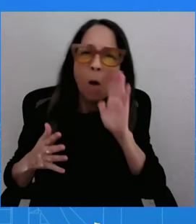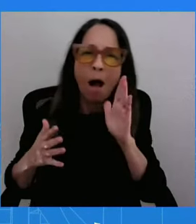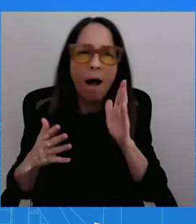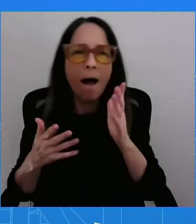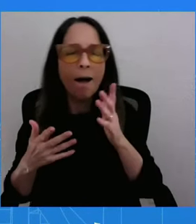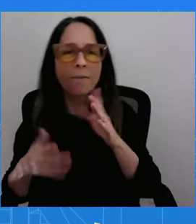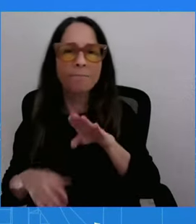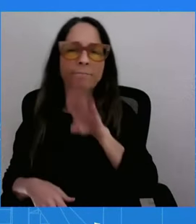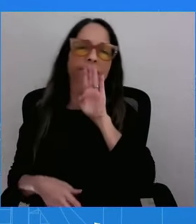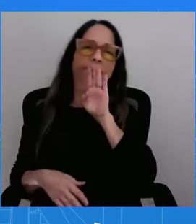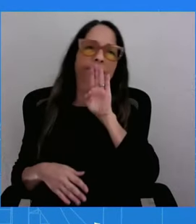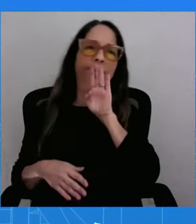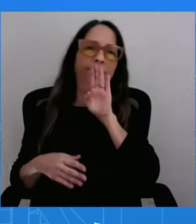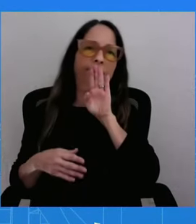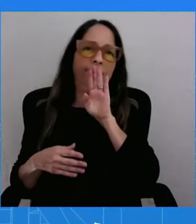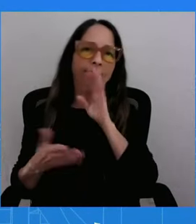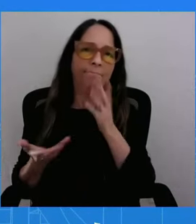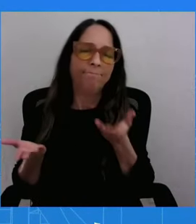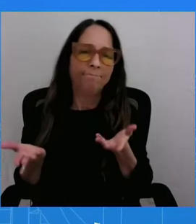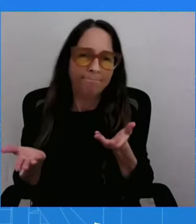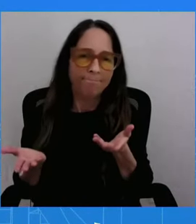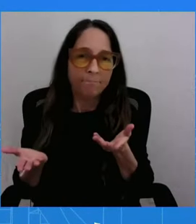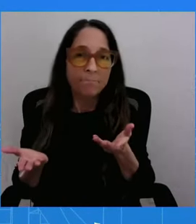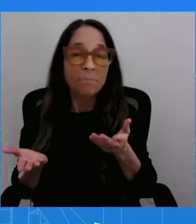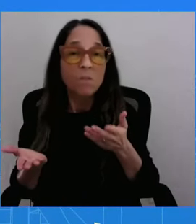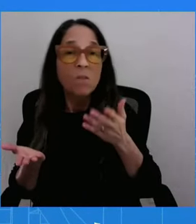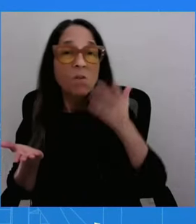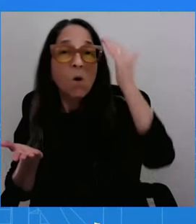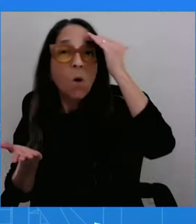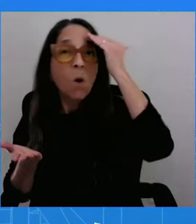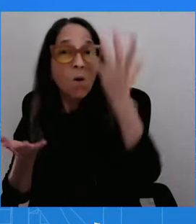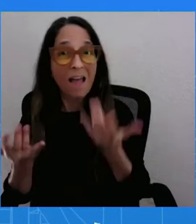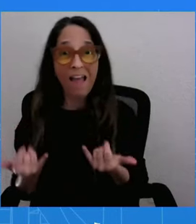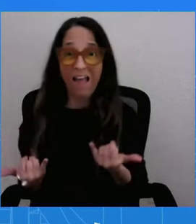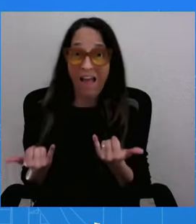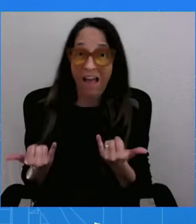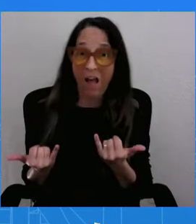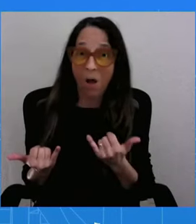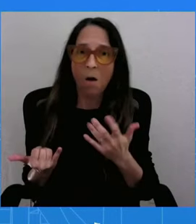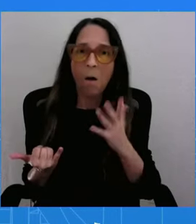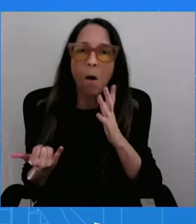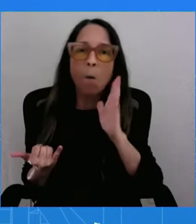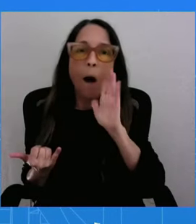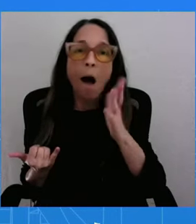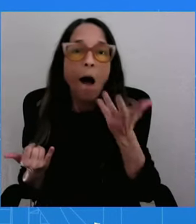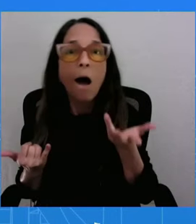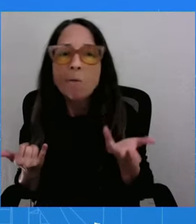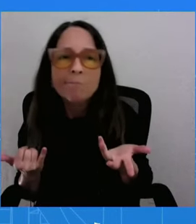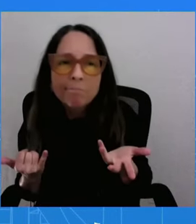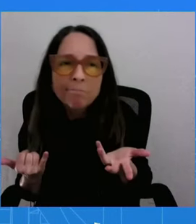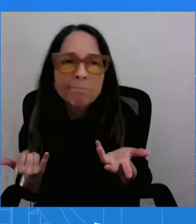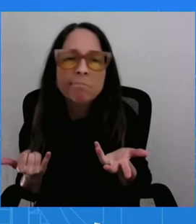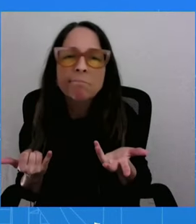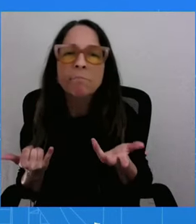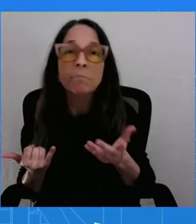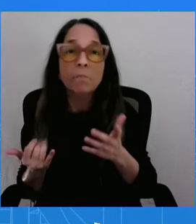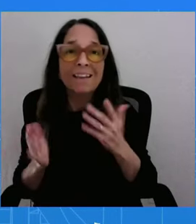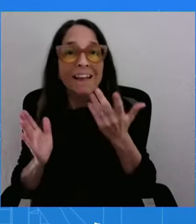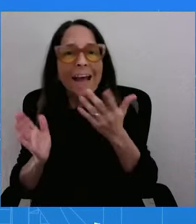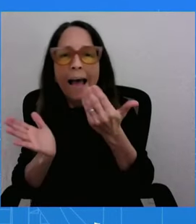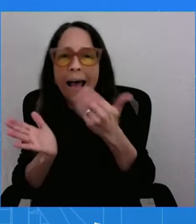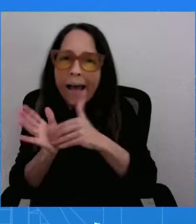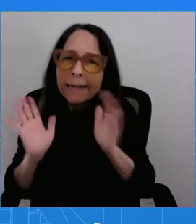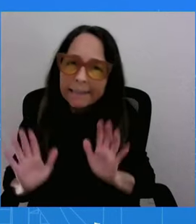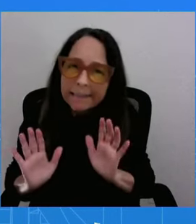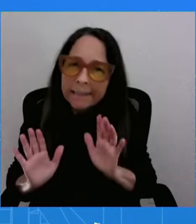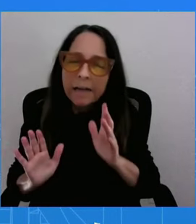what? Today might be one of those days. Even today, I told the gaps are, we can narrow them. And today might be one of those days that